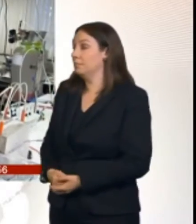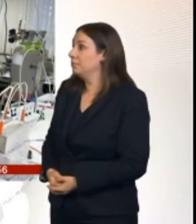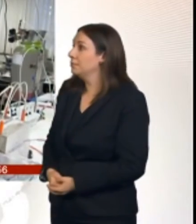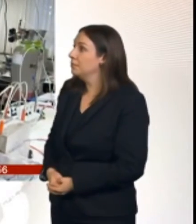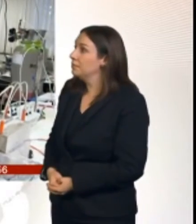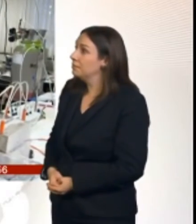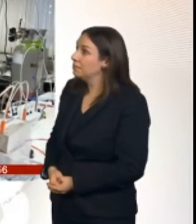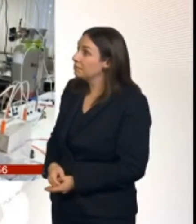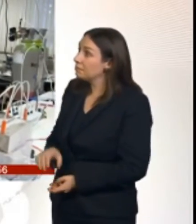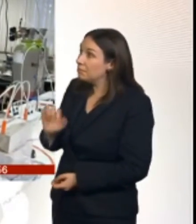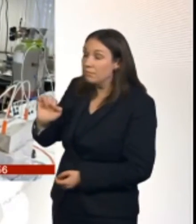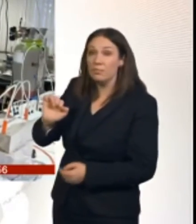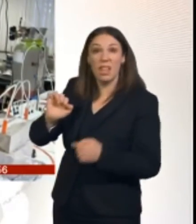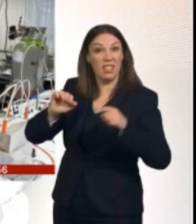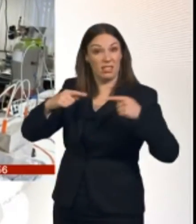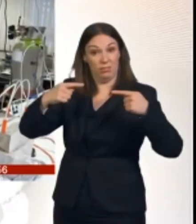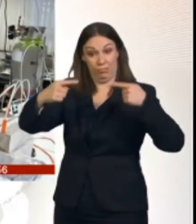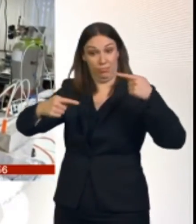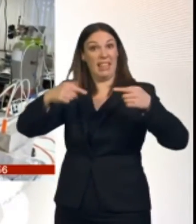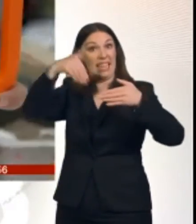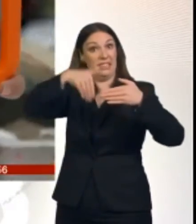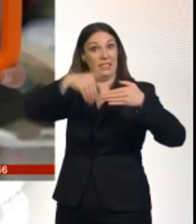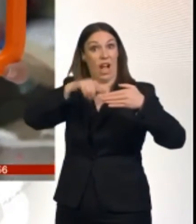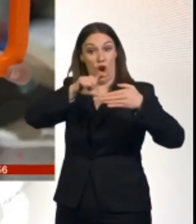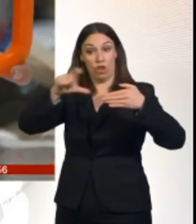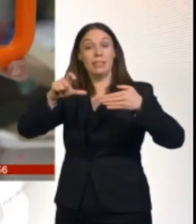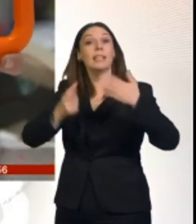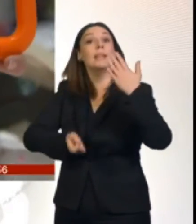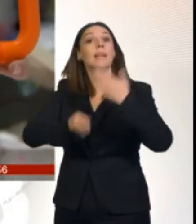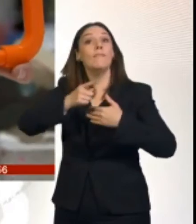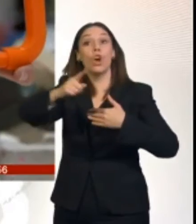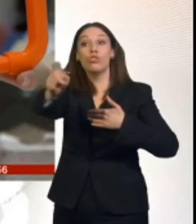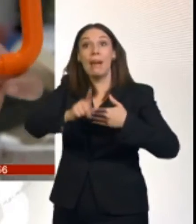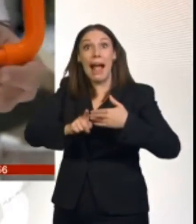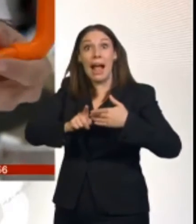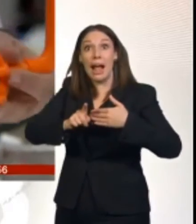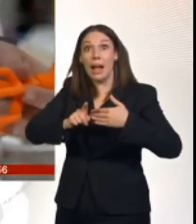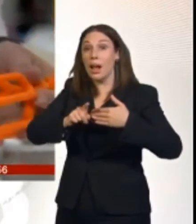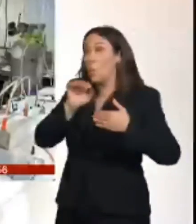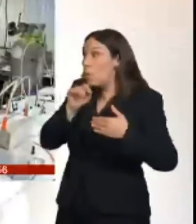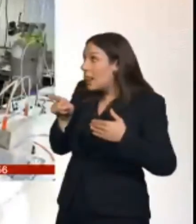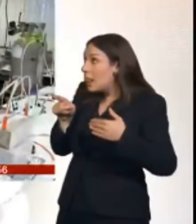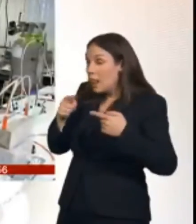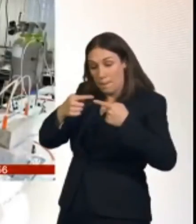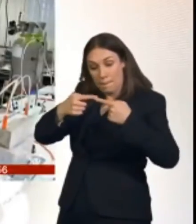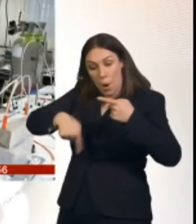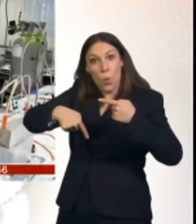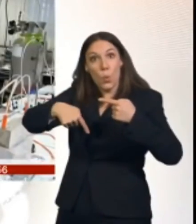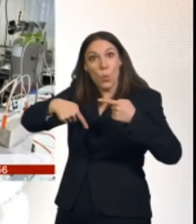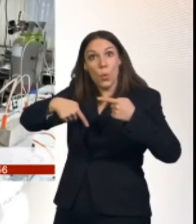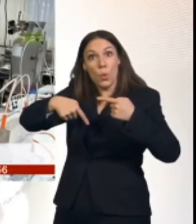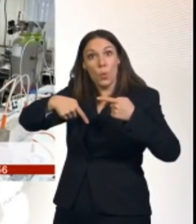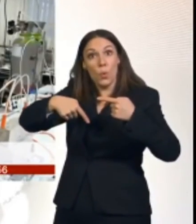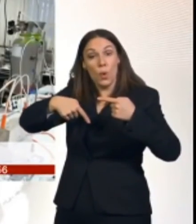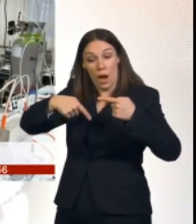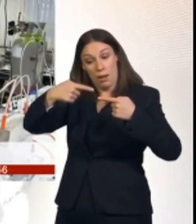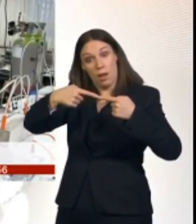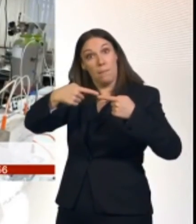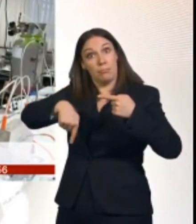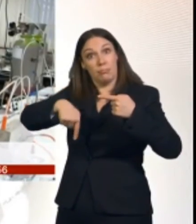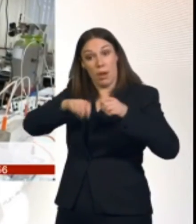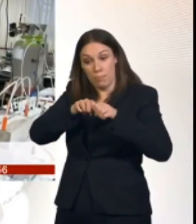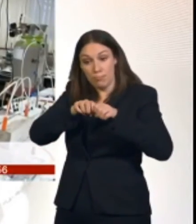through, and then the minute a crack goes through the concrete, it will find one of these plastic tubes. The tube breaks,